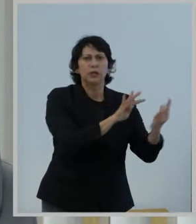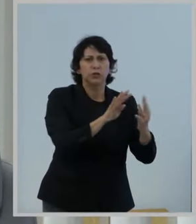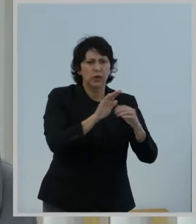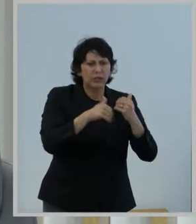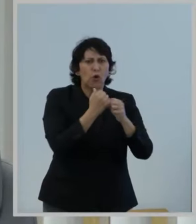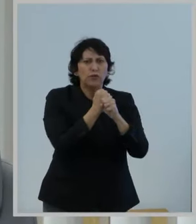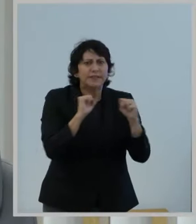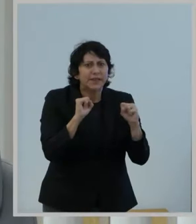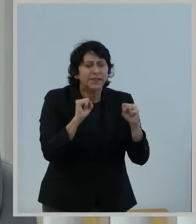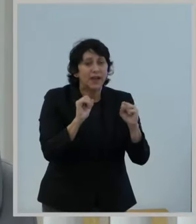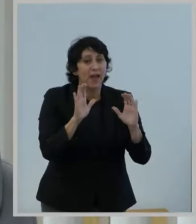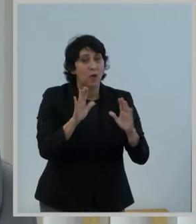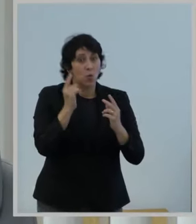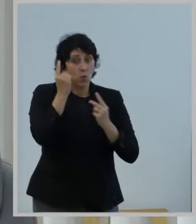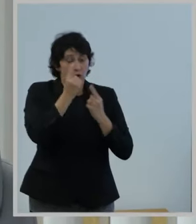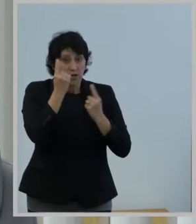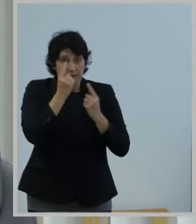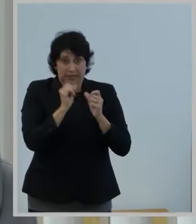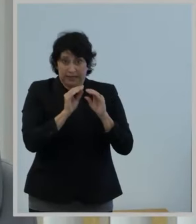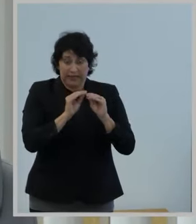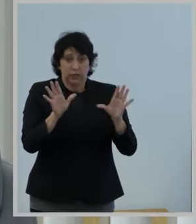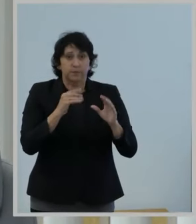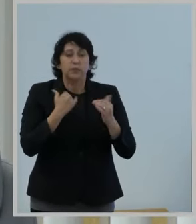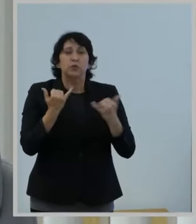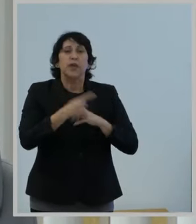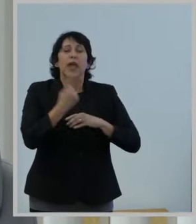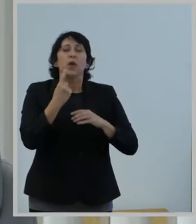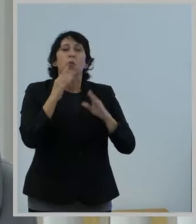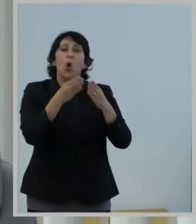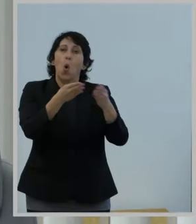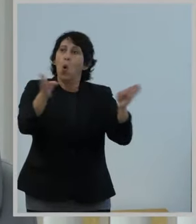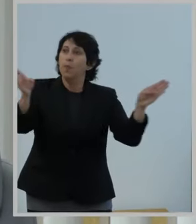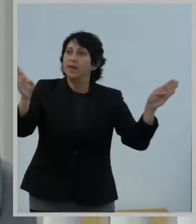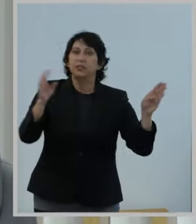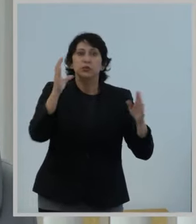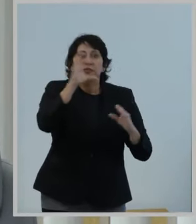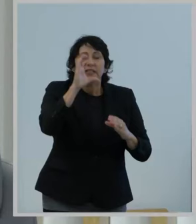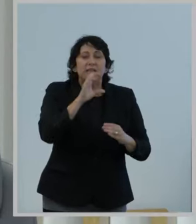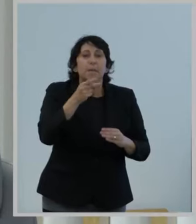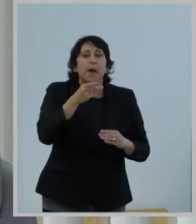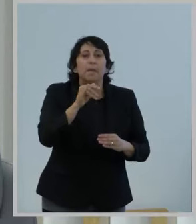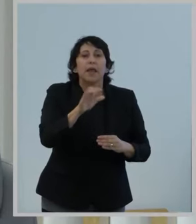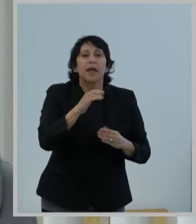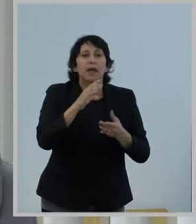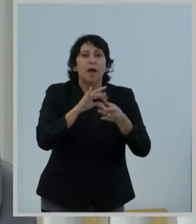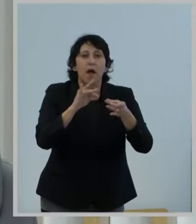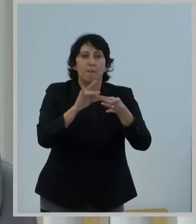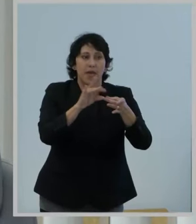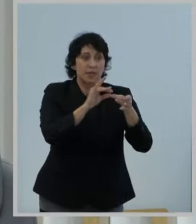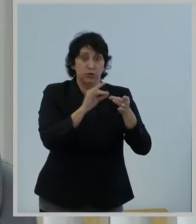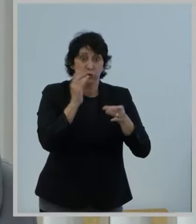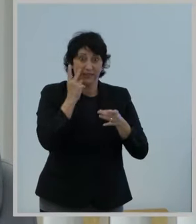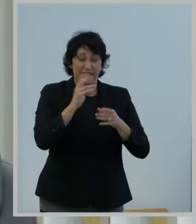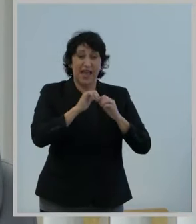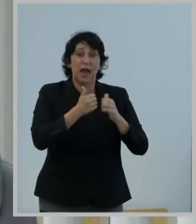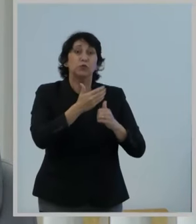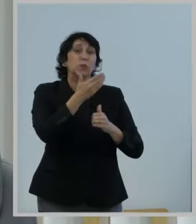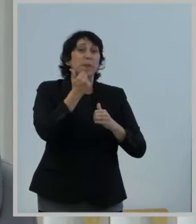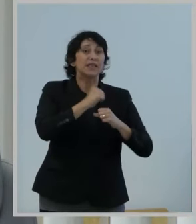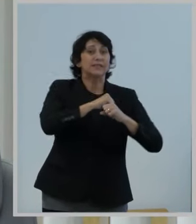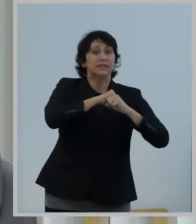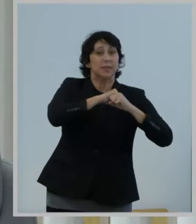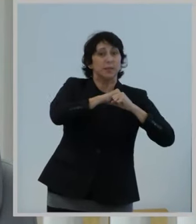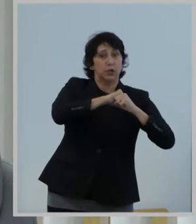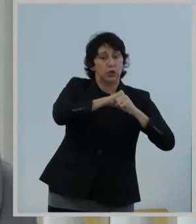Today, we are opening a proceeding to seek public comment about how best to safeguard and secure broadband infrastructure,